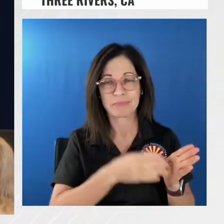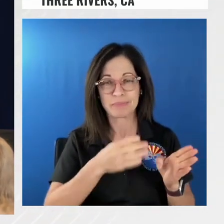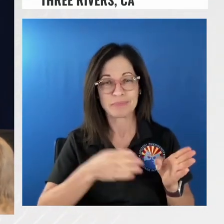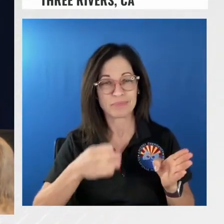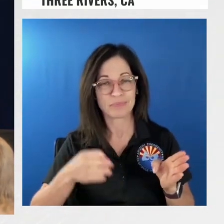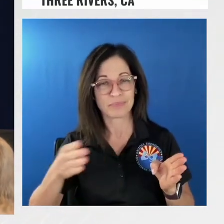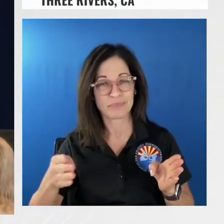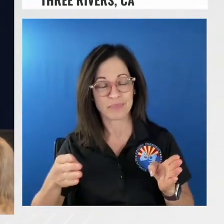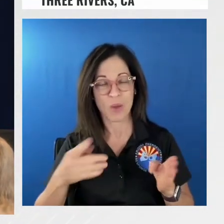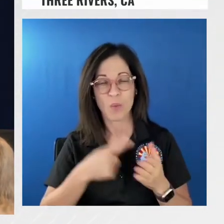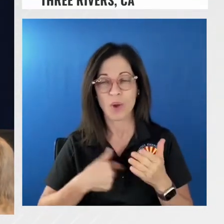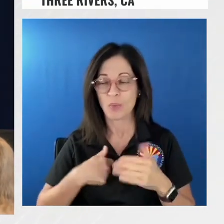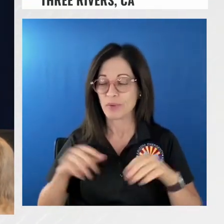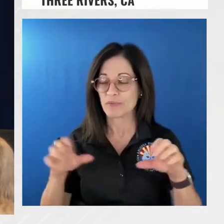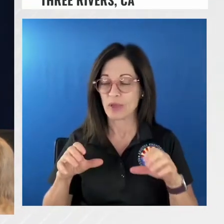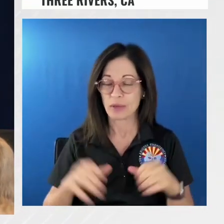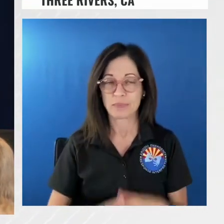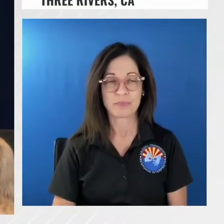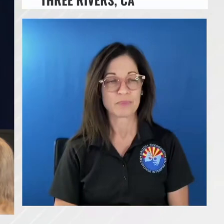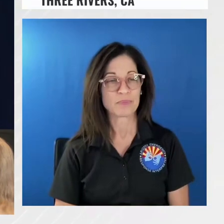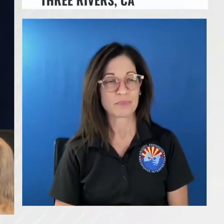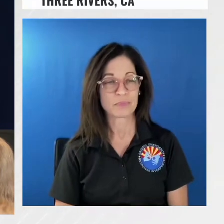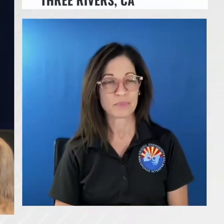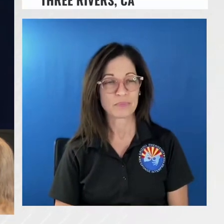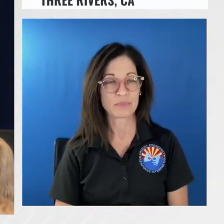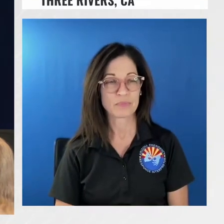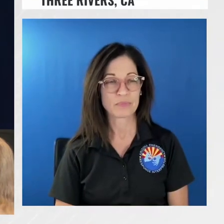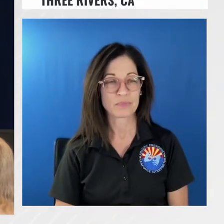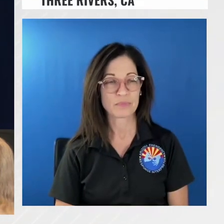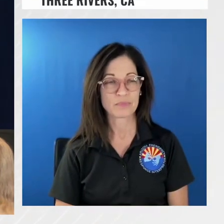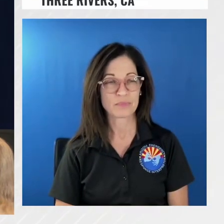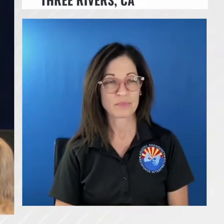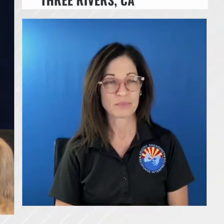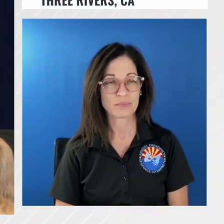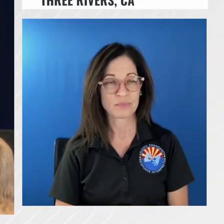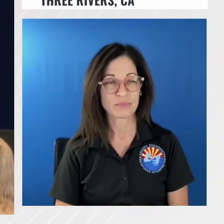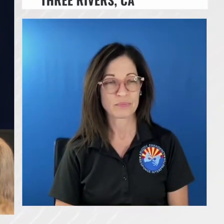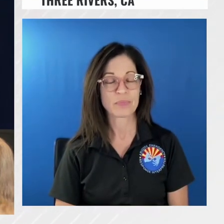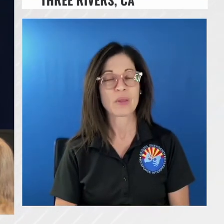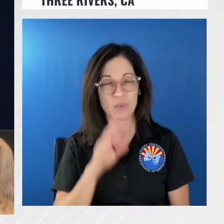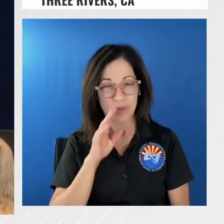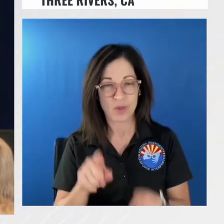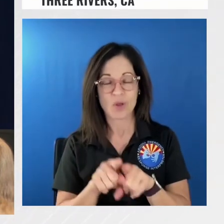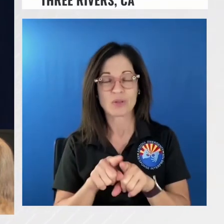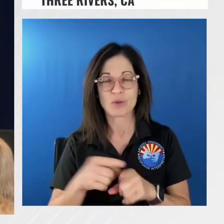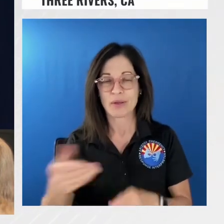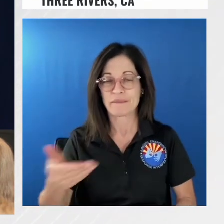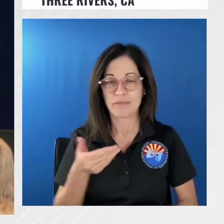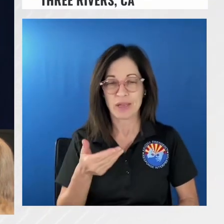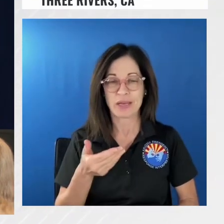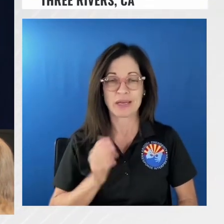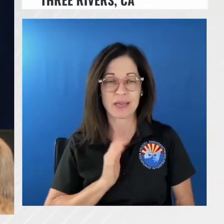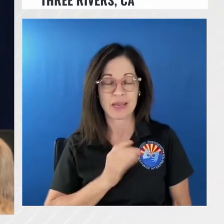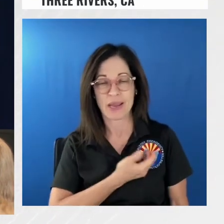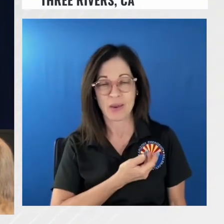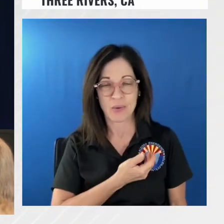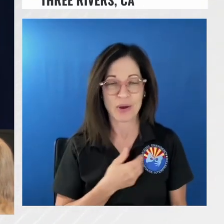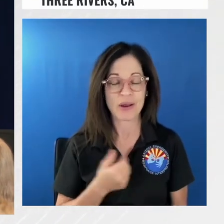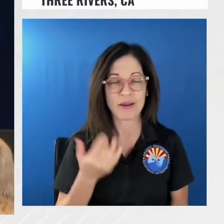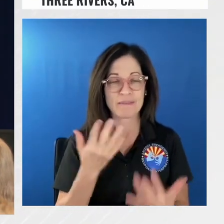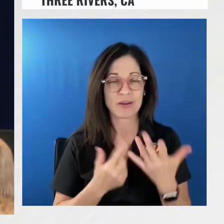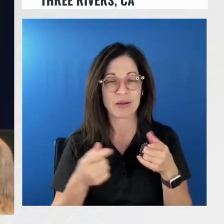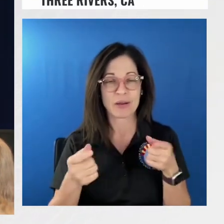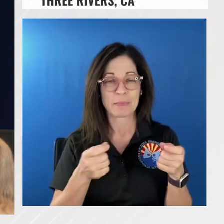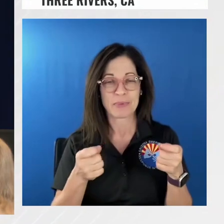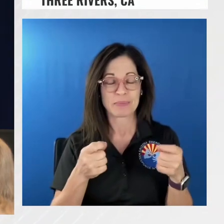and I'm we're going to do that and I'm going to invite our fire management officer Leif Matheson to do that with me